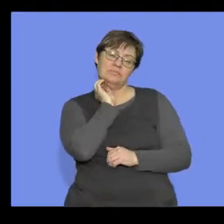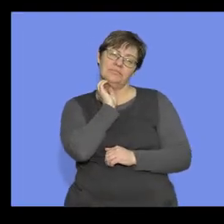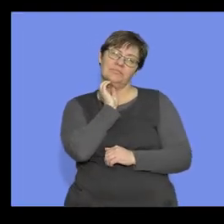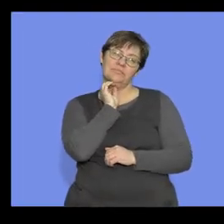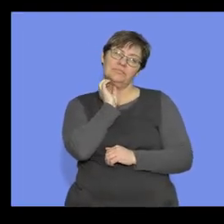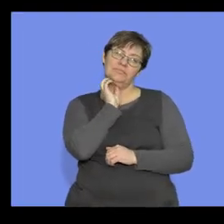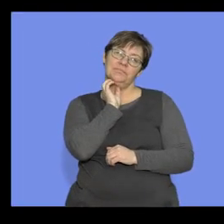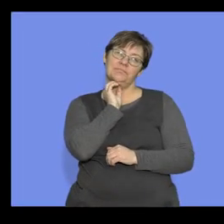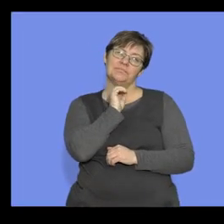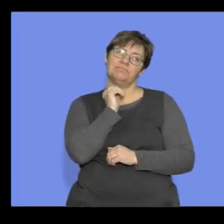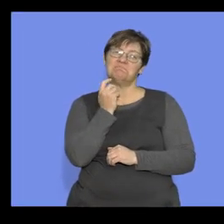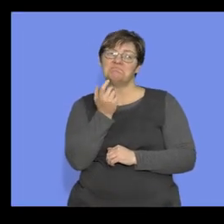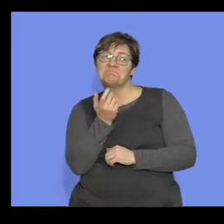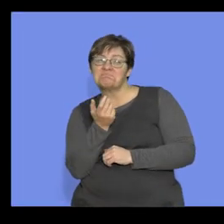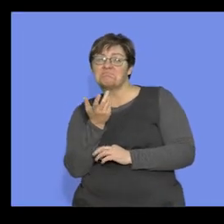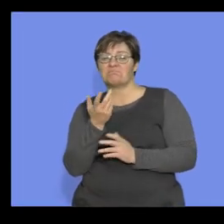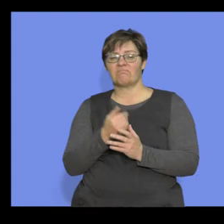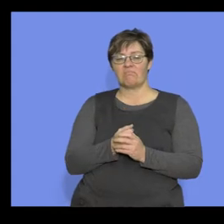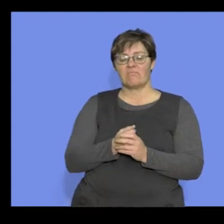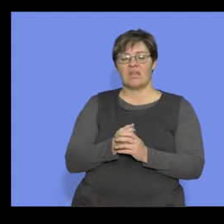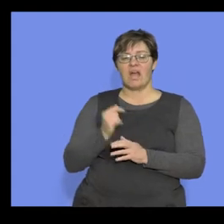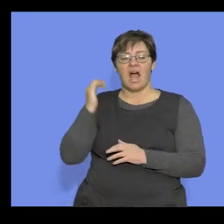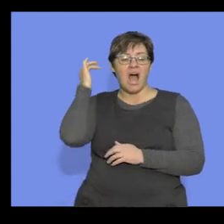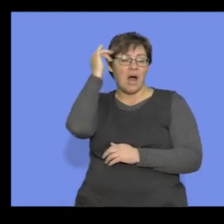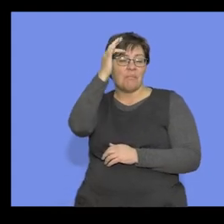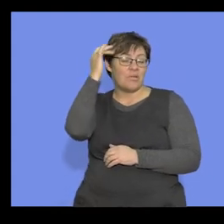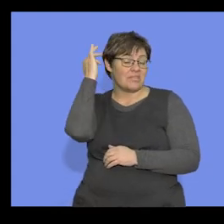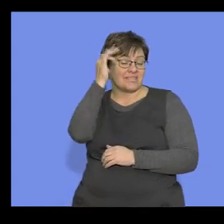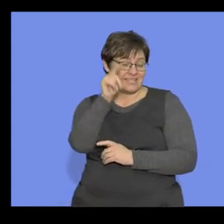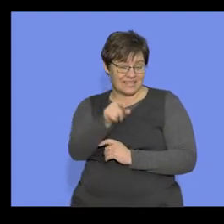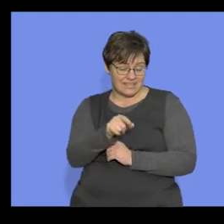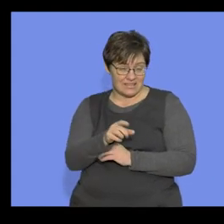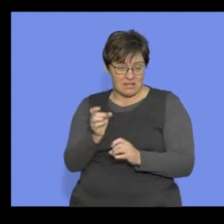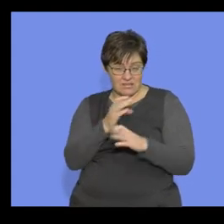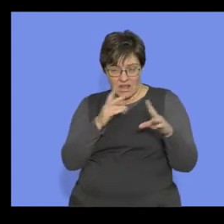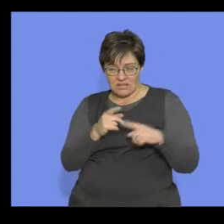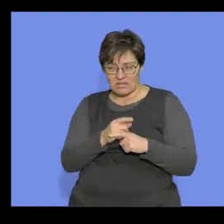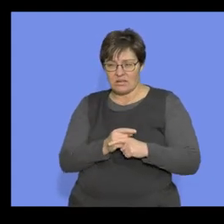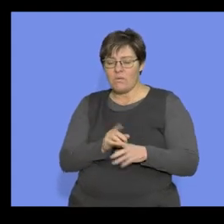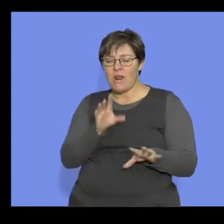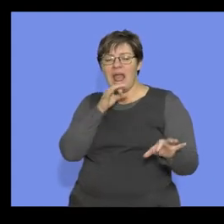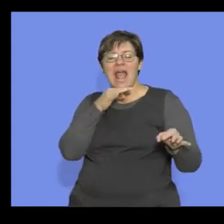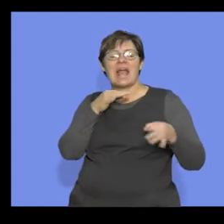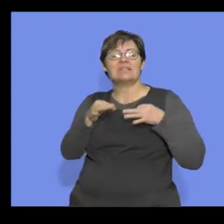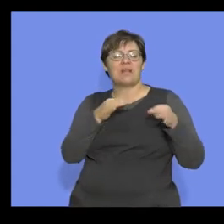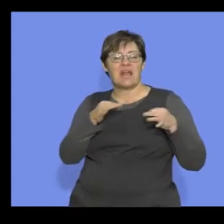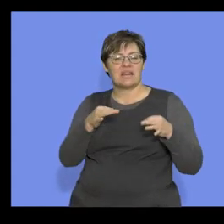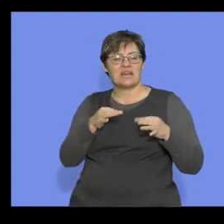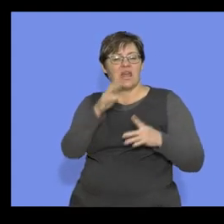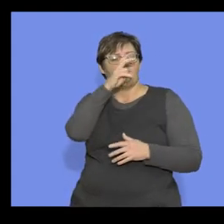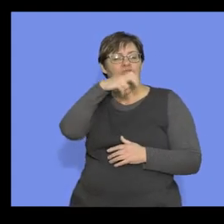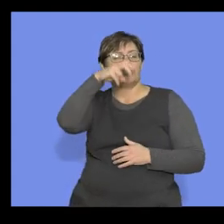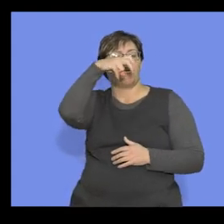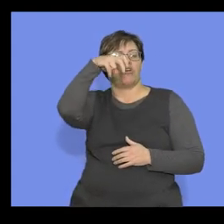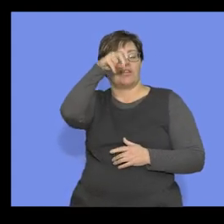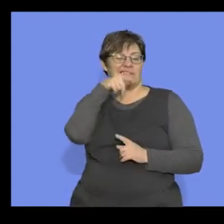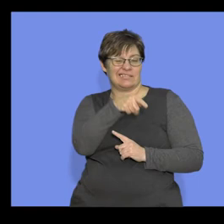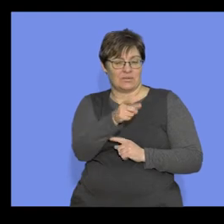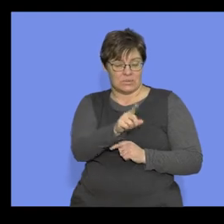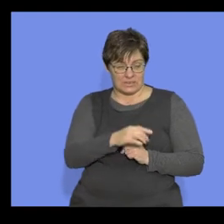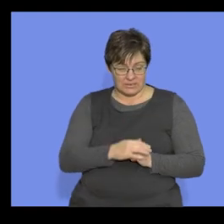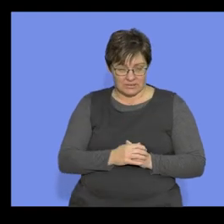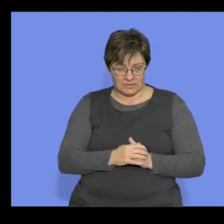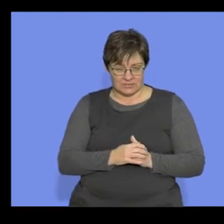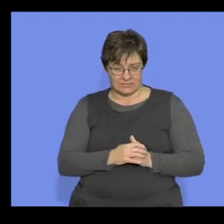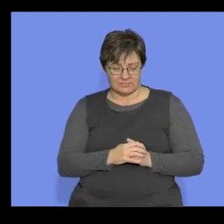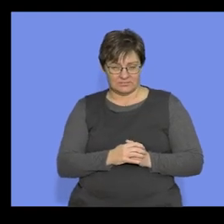Now, when we come to this hypothesis, right, I want to explain to you what this journey basically is. Now,